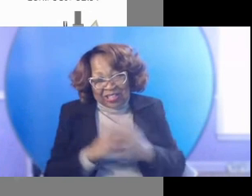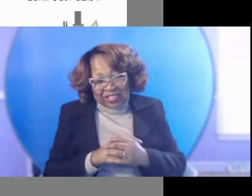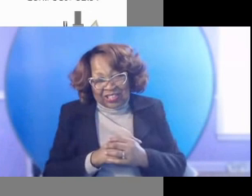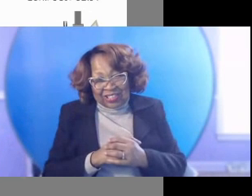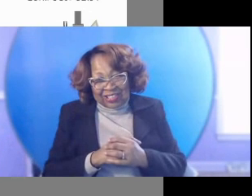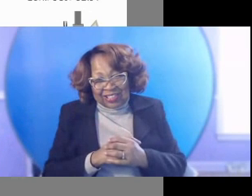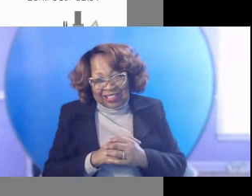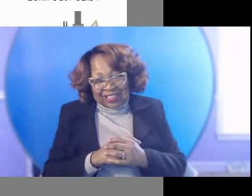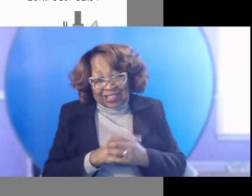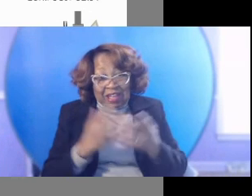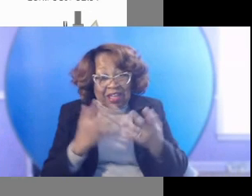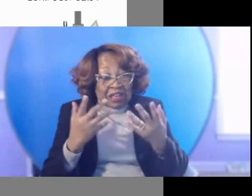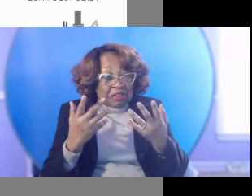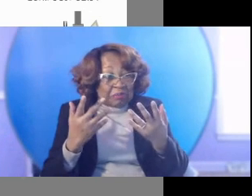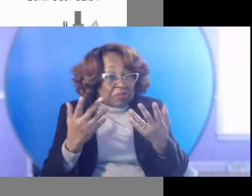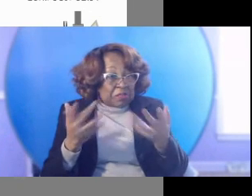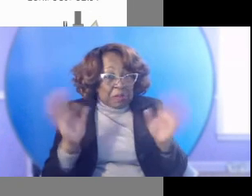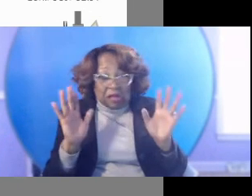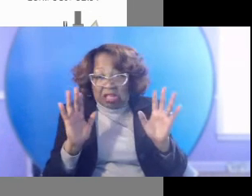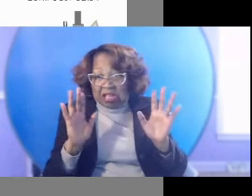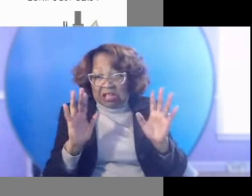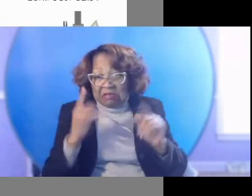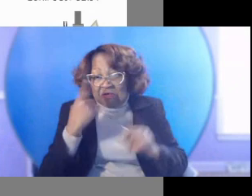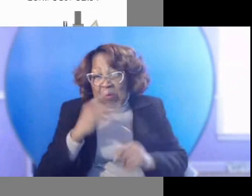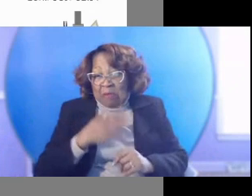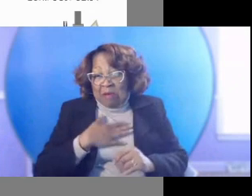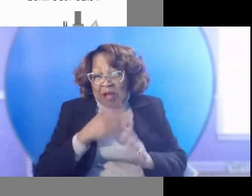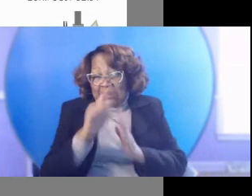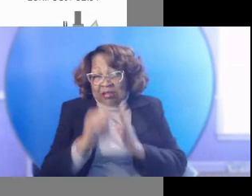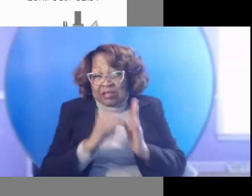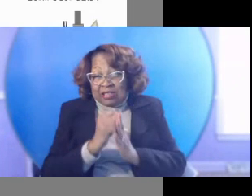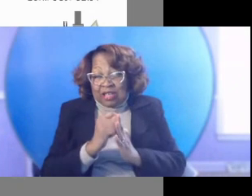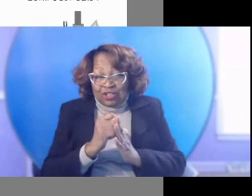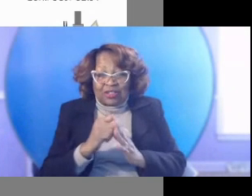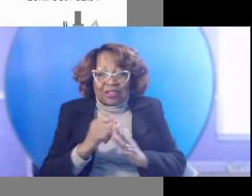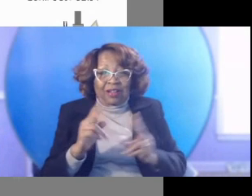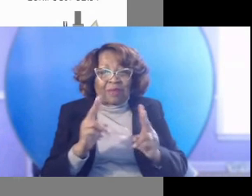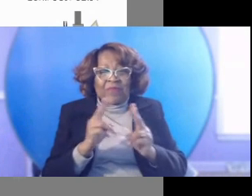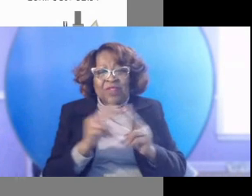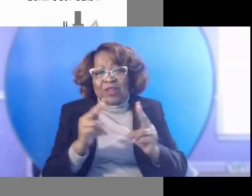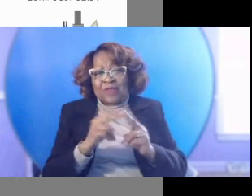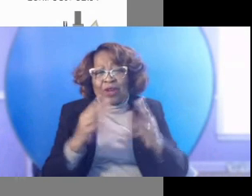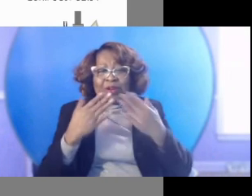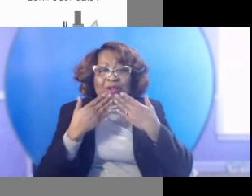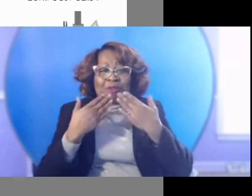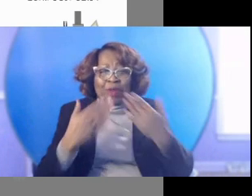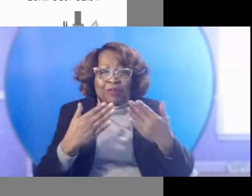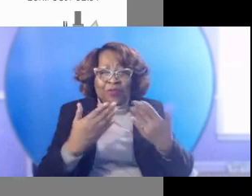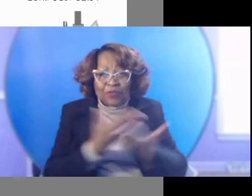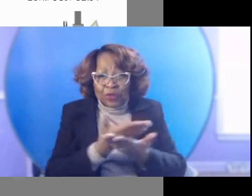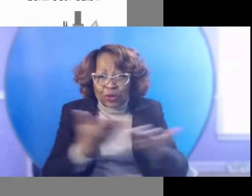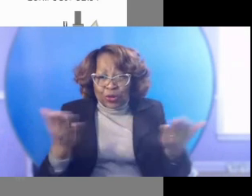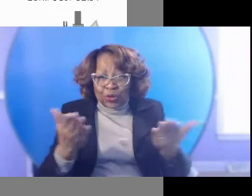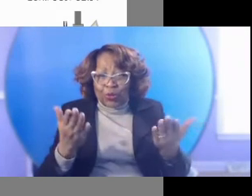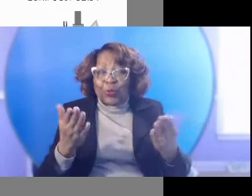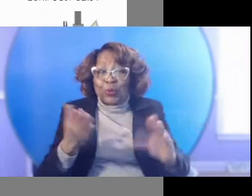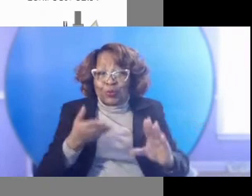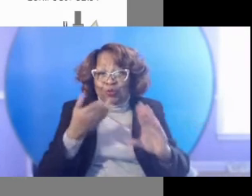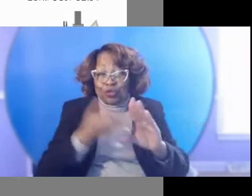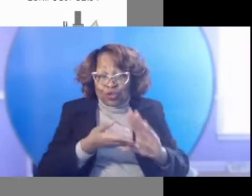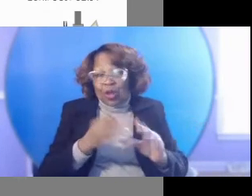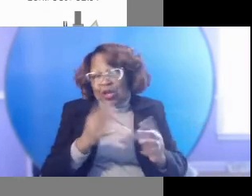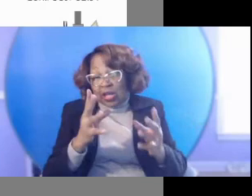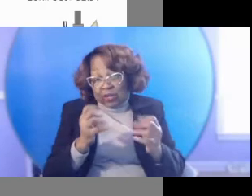it for, for my session. Um, I'm very, very grateful for all of you who have joined. Uh, if you want more